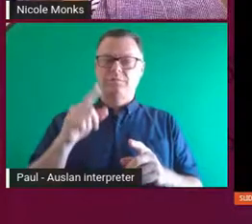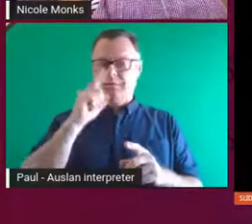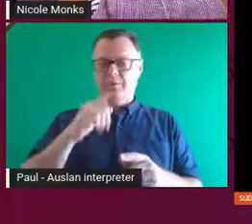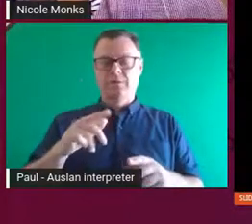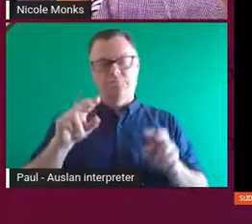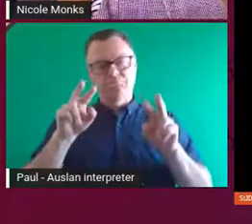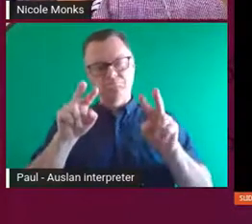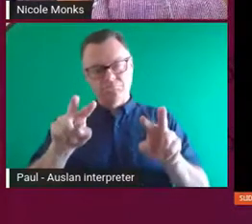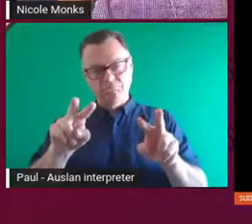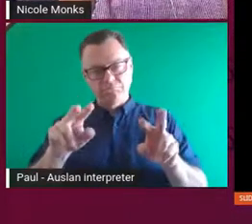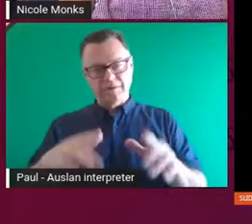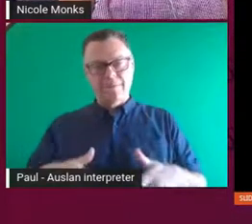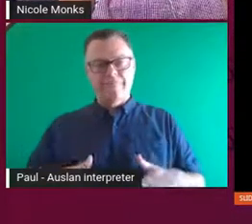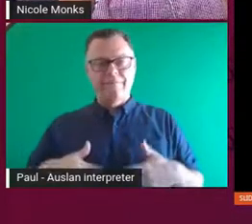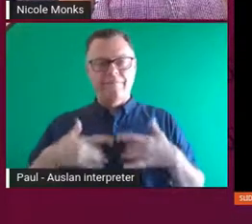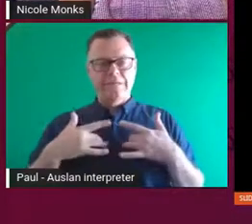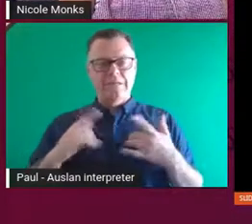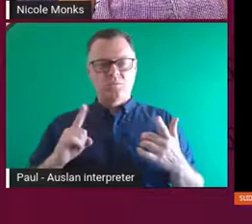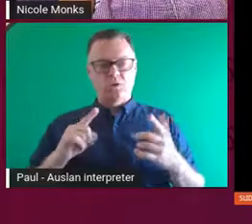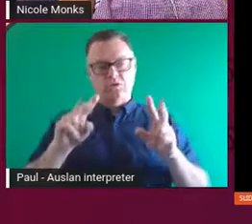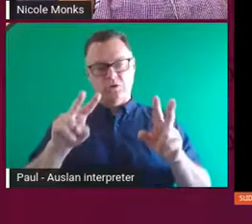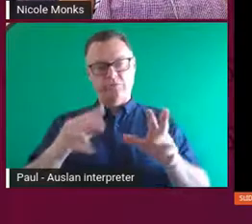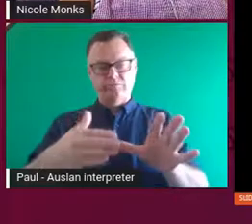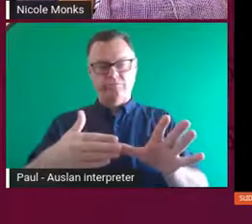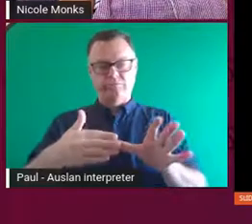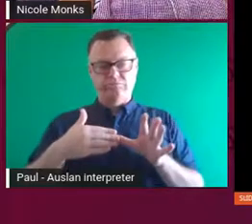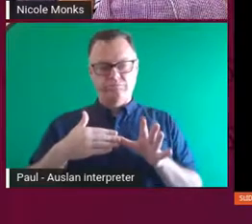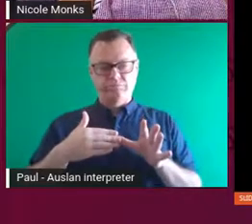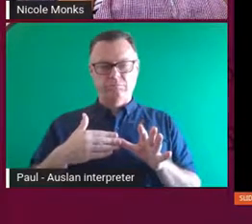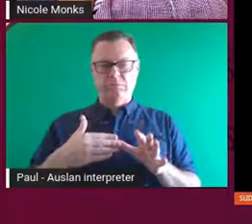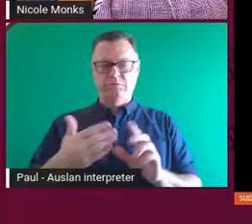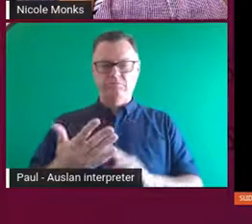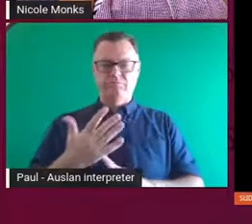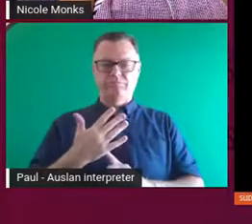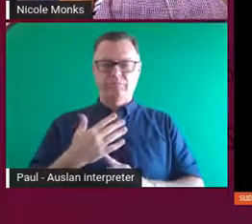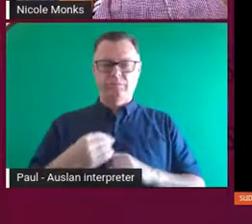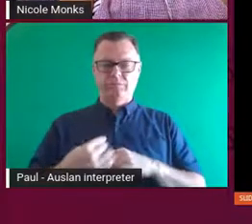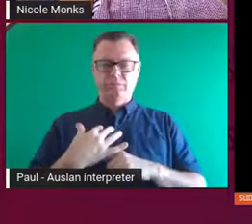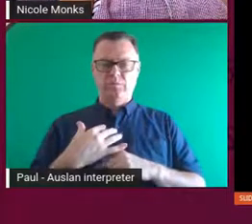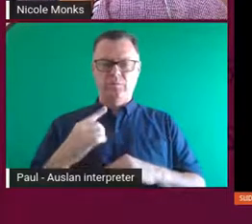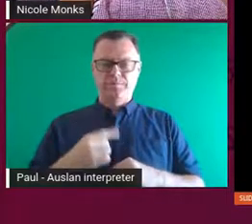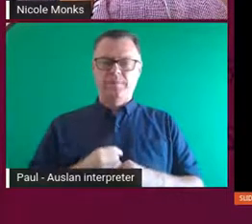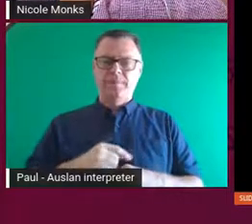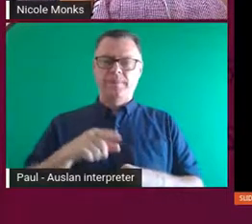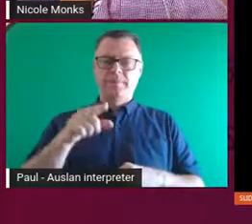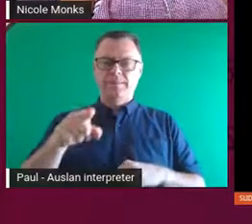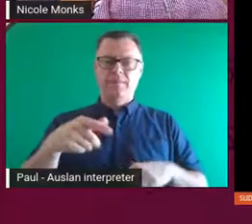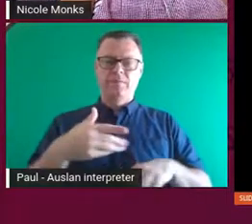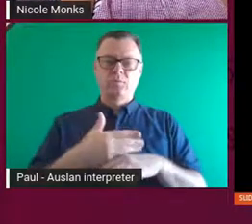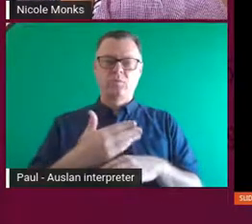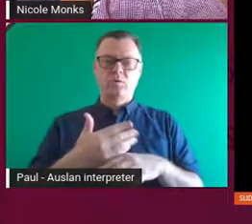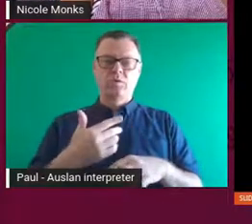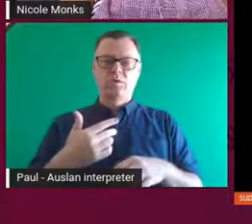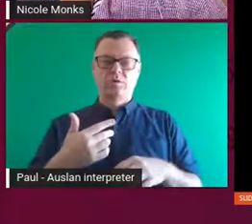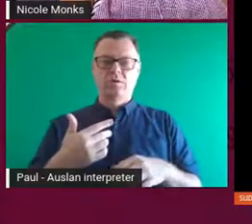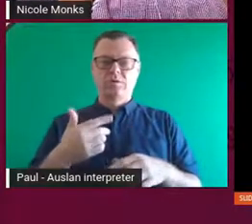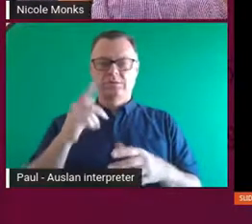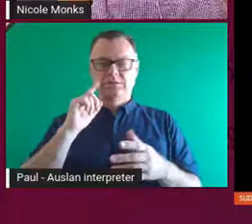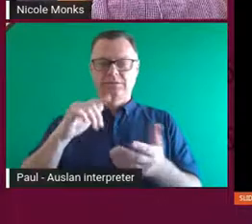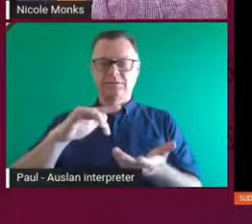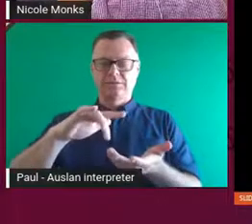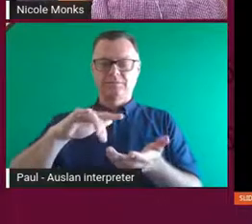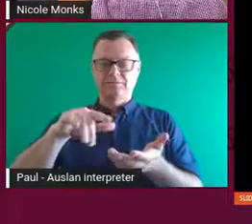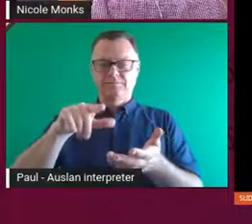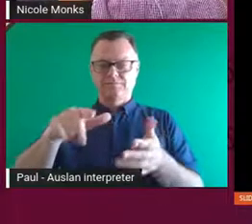when you engaged with them. So this particular work I actually had in the centre there. You can see there's